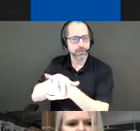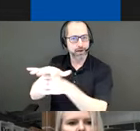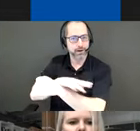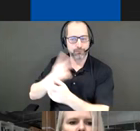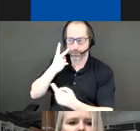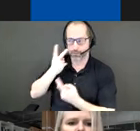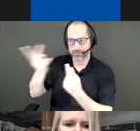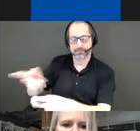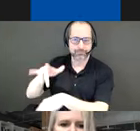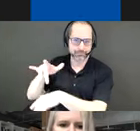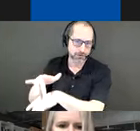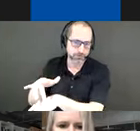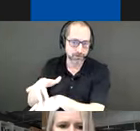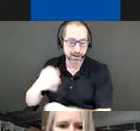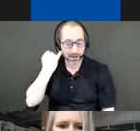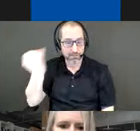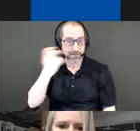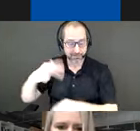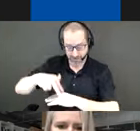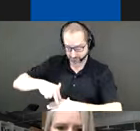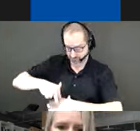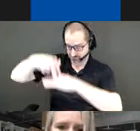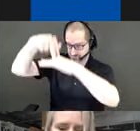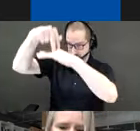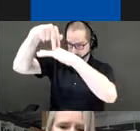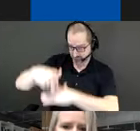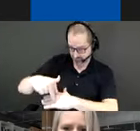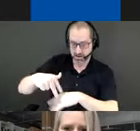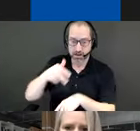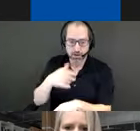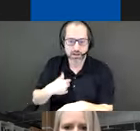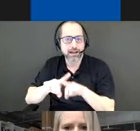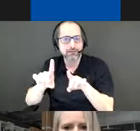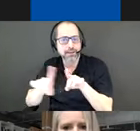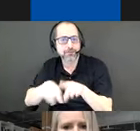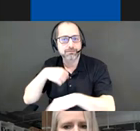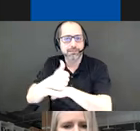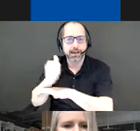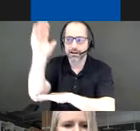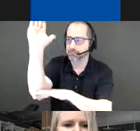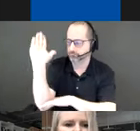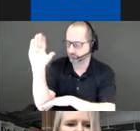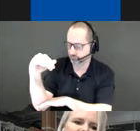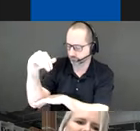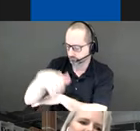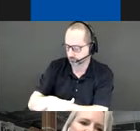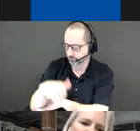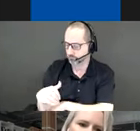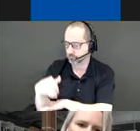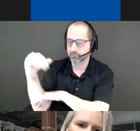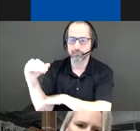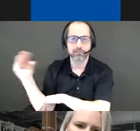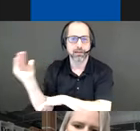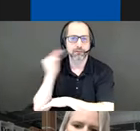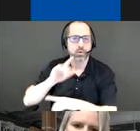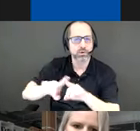And of course, we imagine that the booms would take on different poses through public feedback, regular programming, or at least as they continue